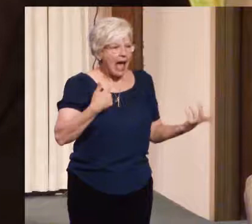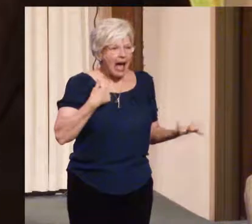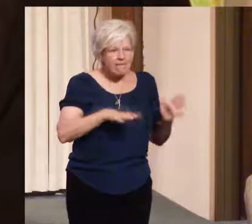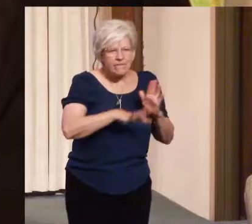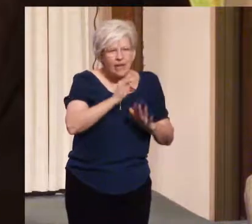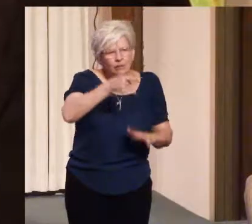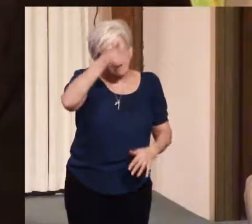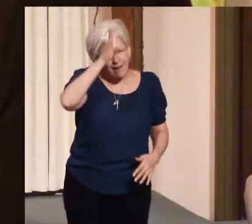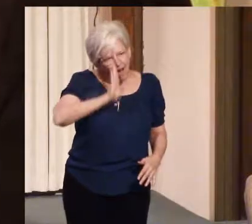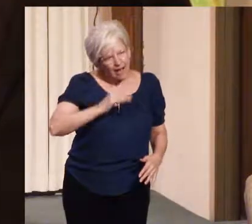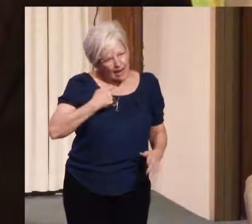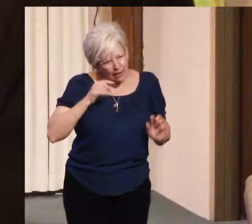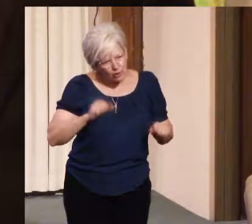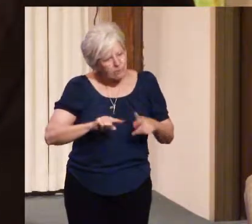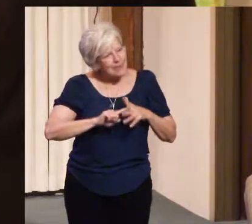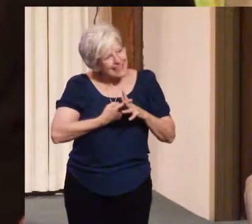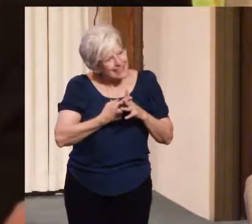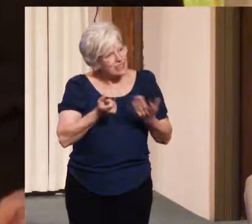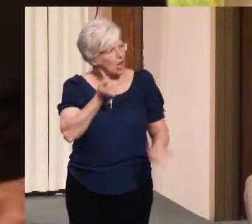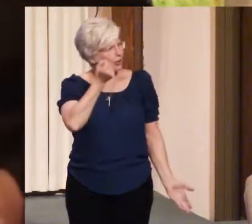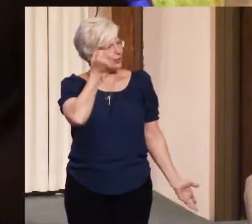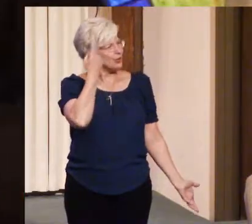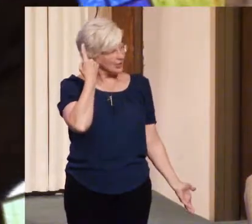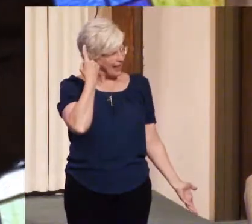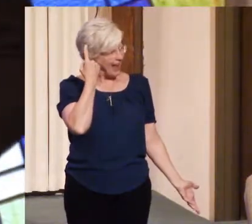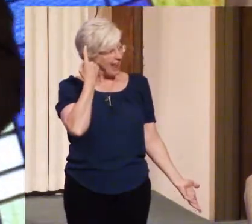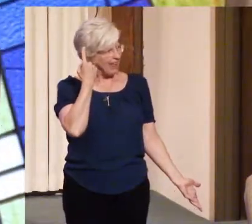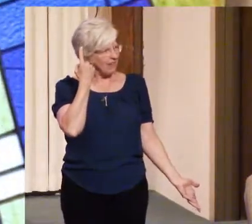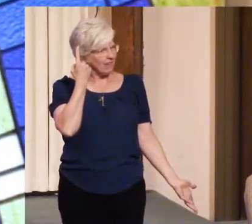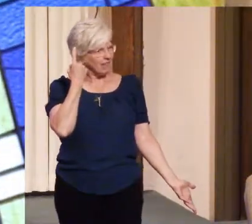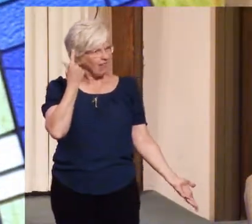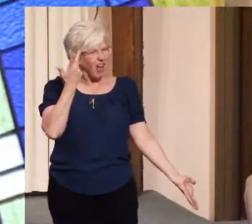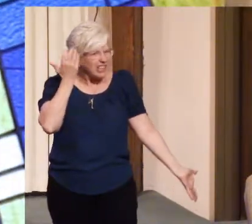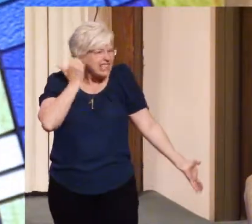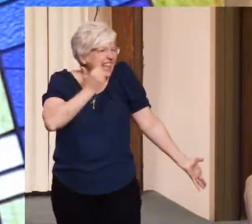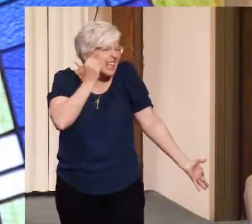understand and have a day-to-day relationship with.